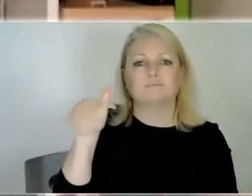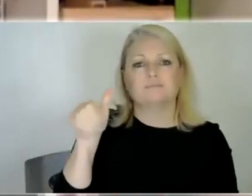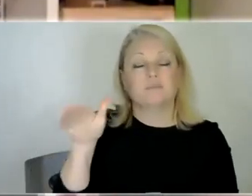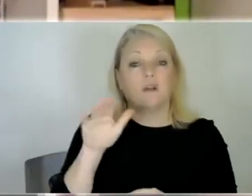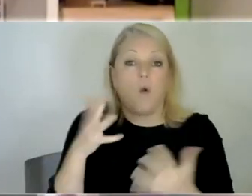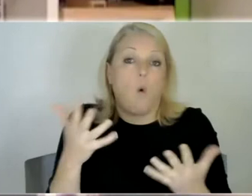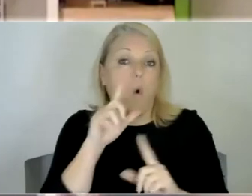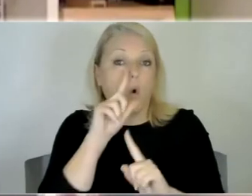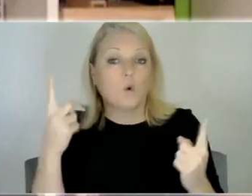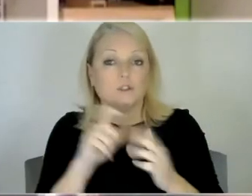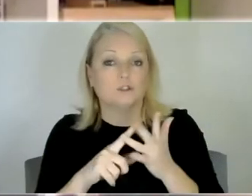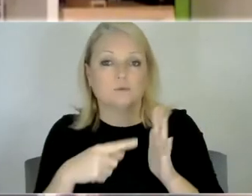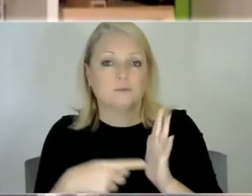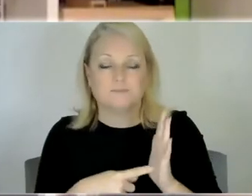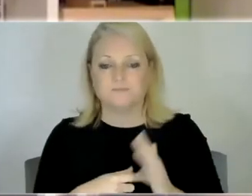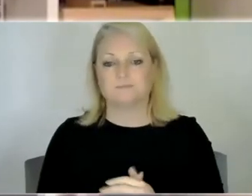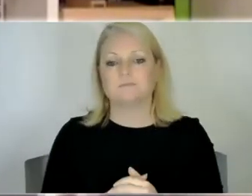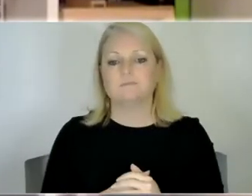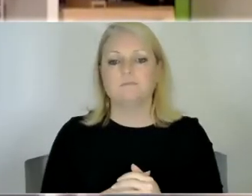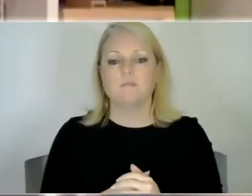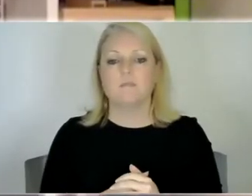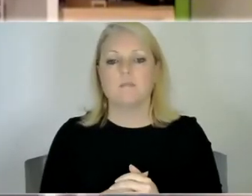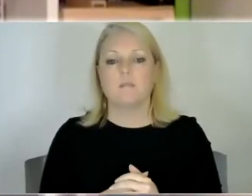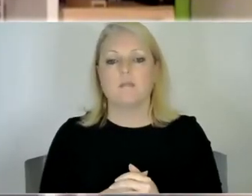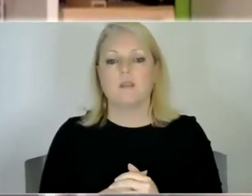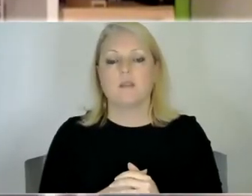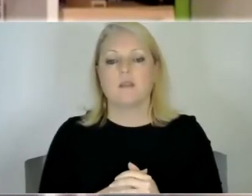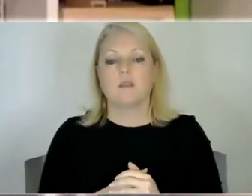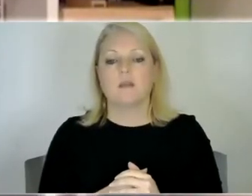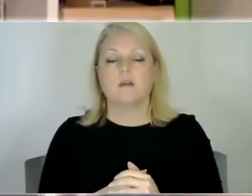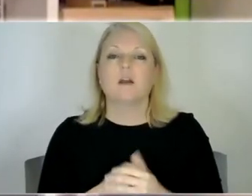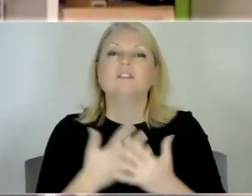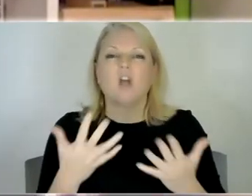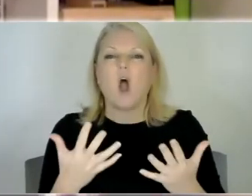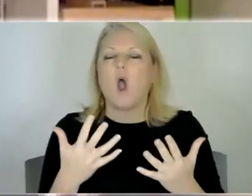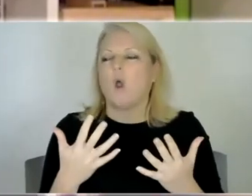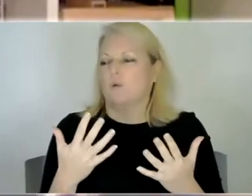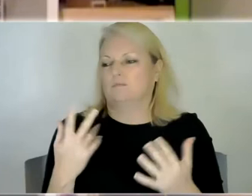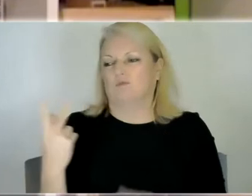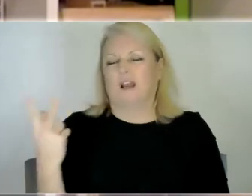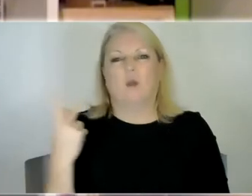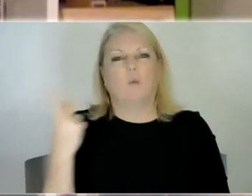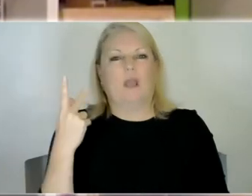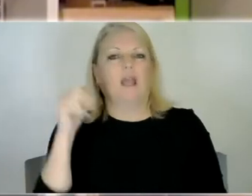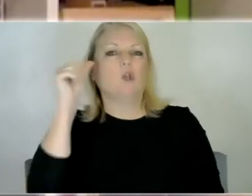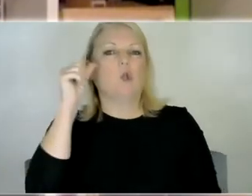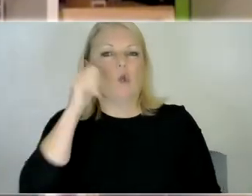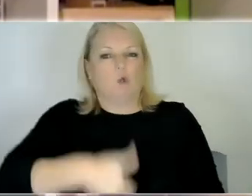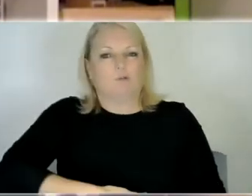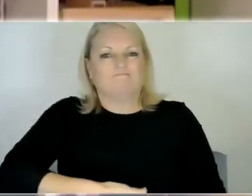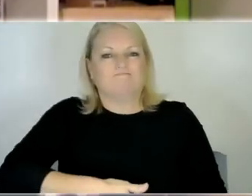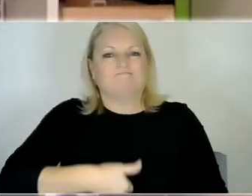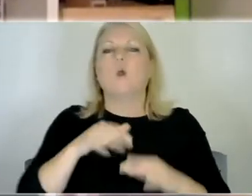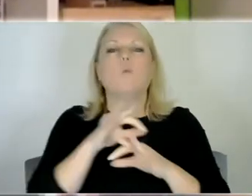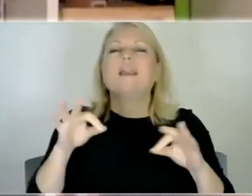so you know but by then we we knew uh or again not really understanding what